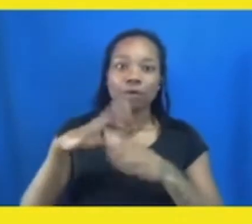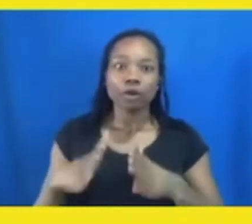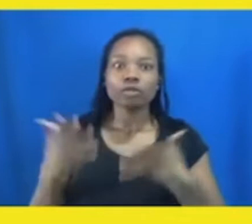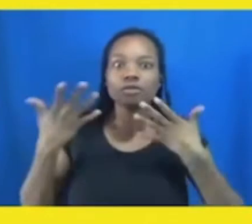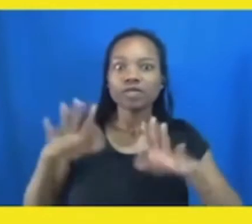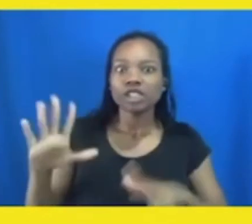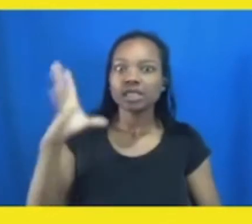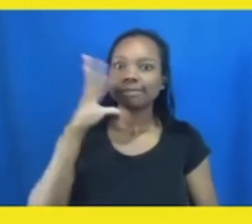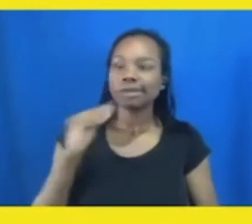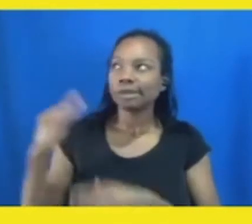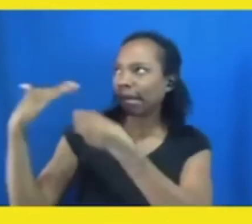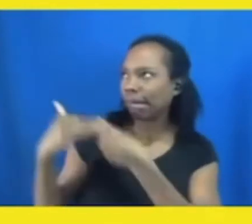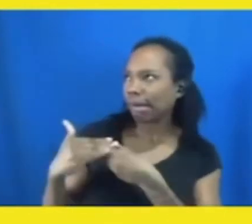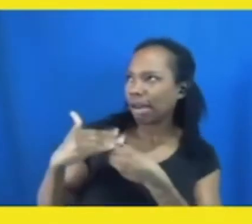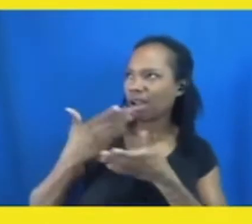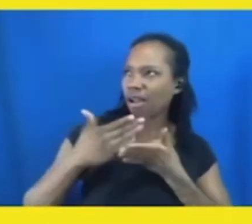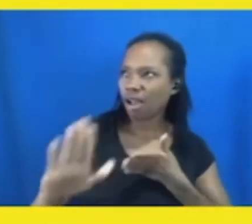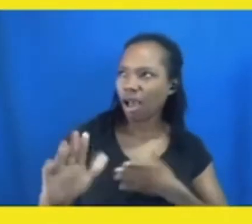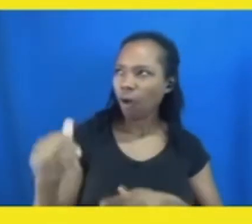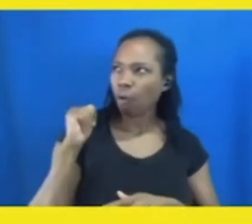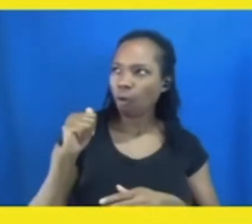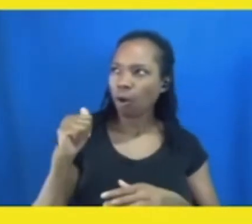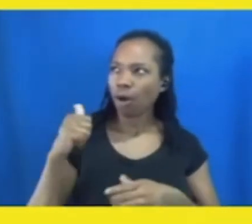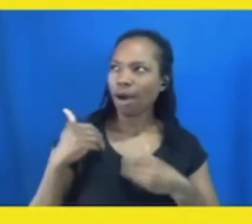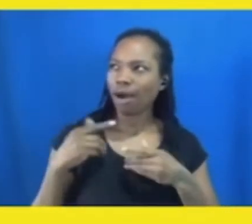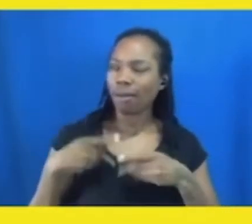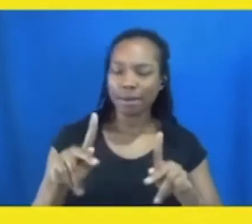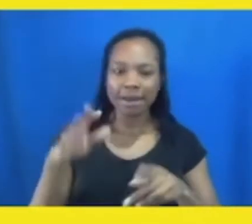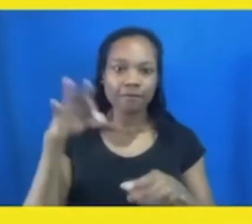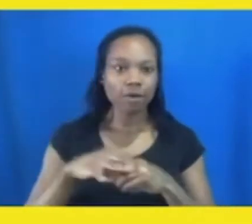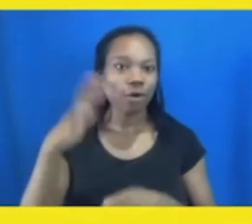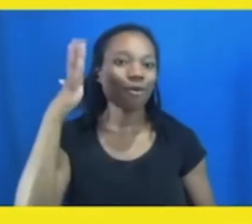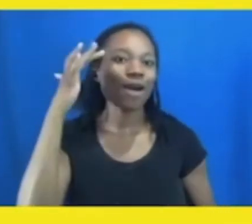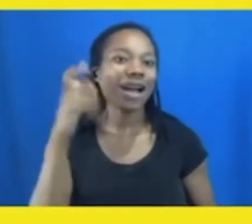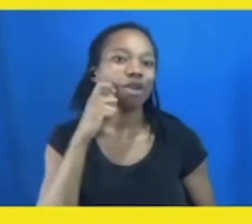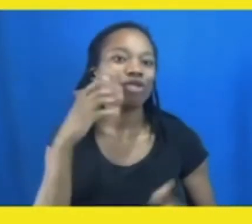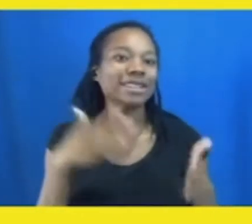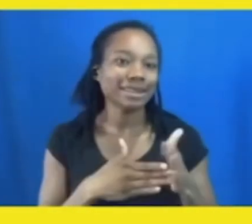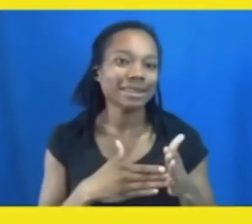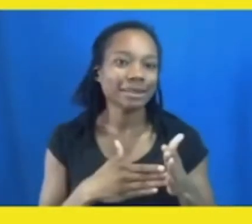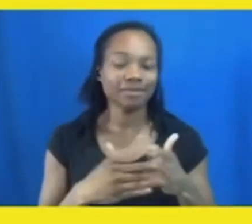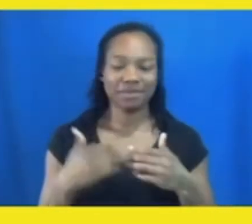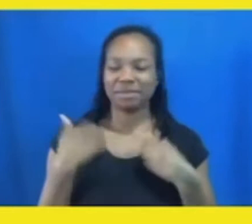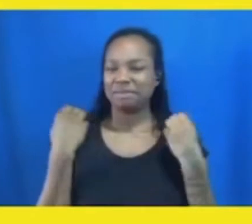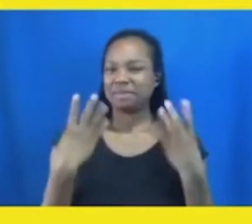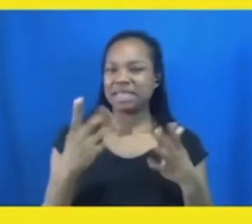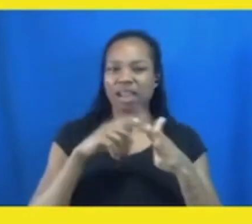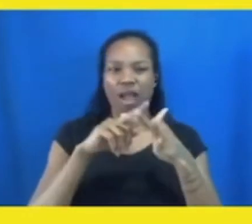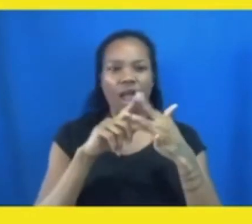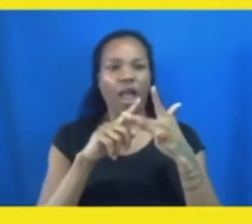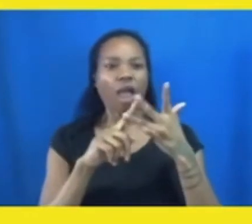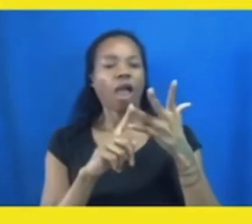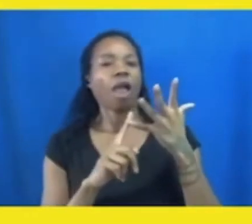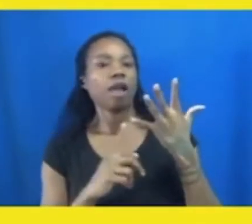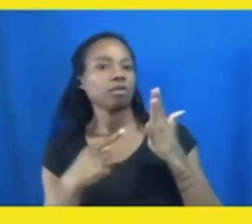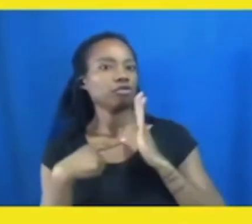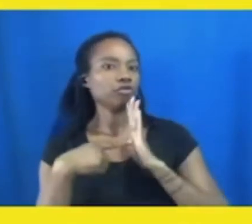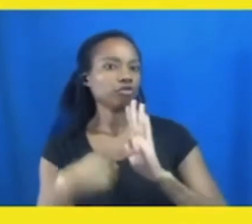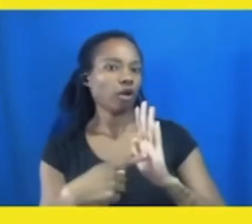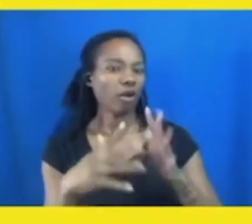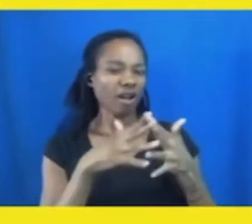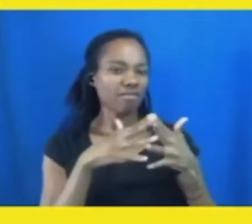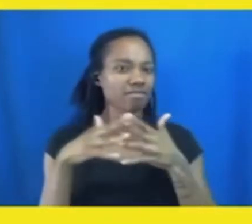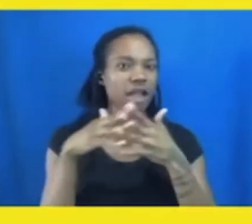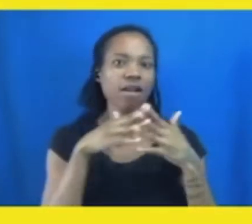racism. All of these indicators of how we are doing in America have occurred well before